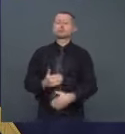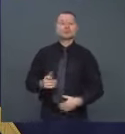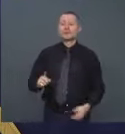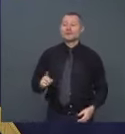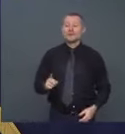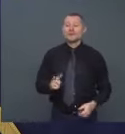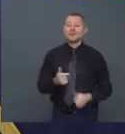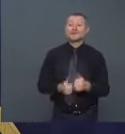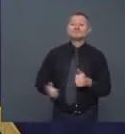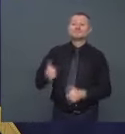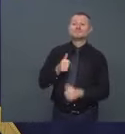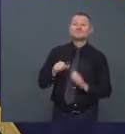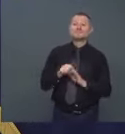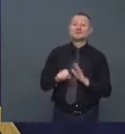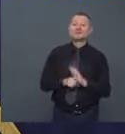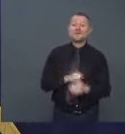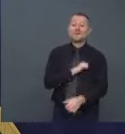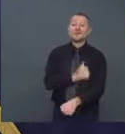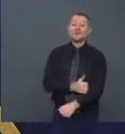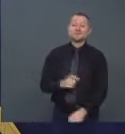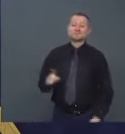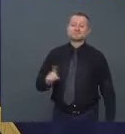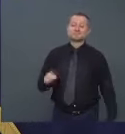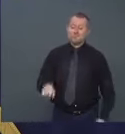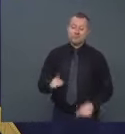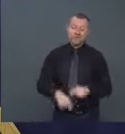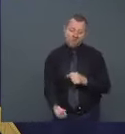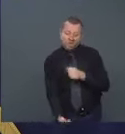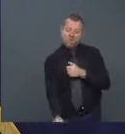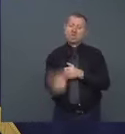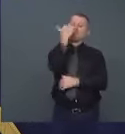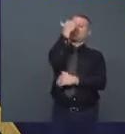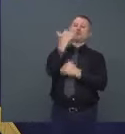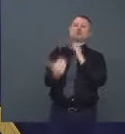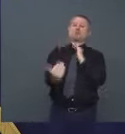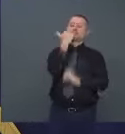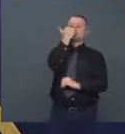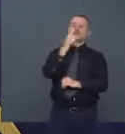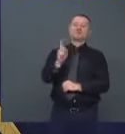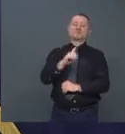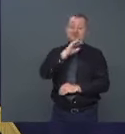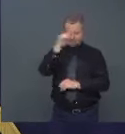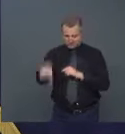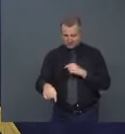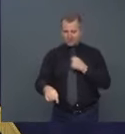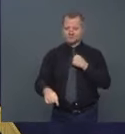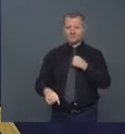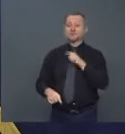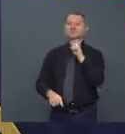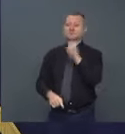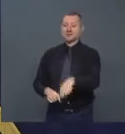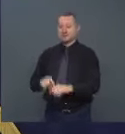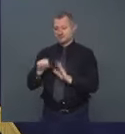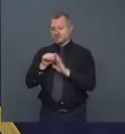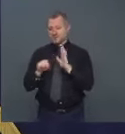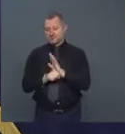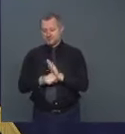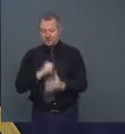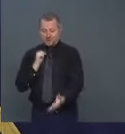our jurisdiction. Uh, and they would need our authority or